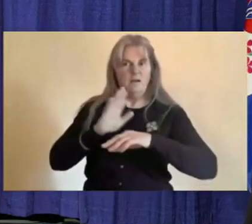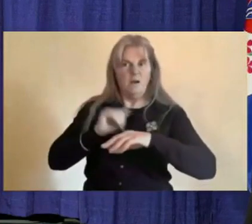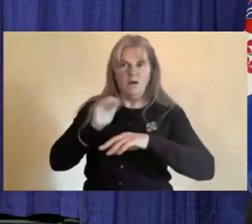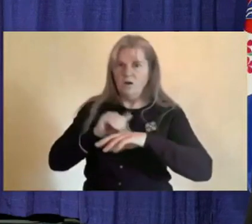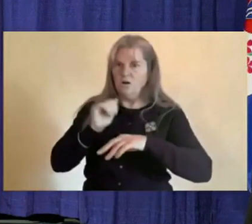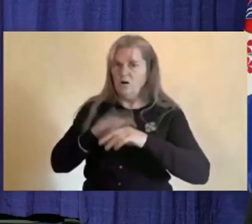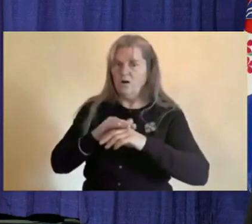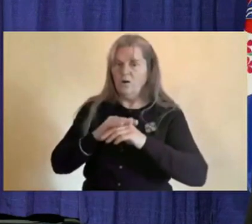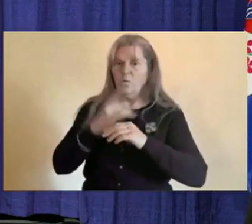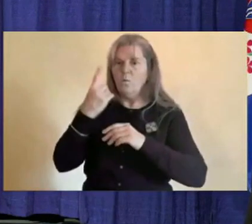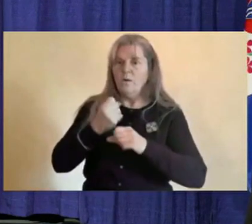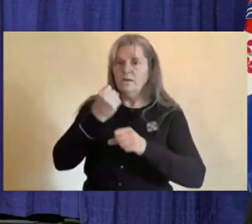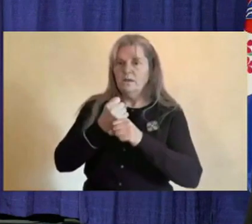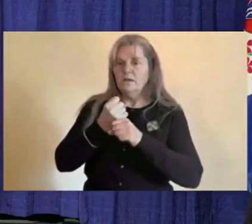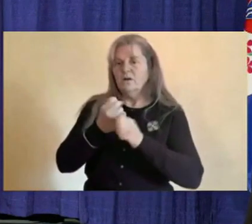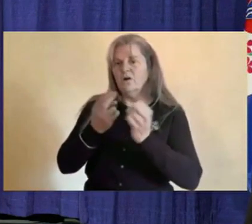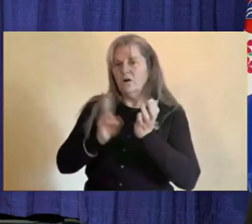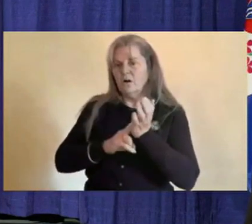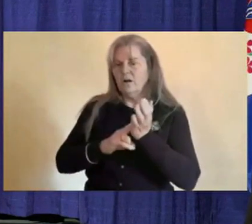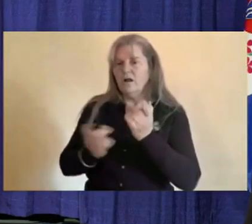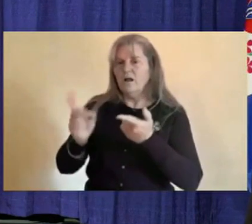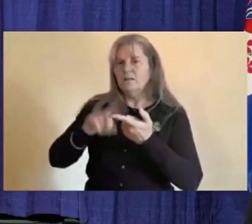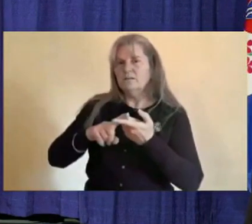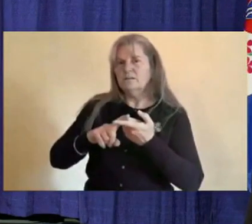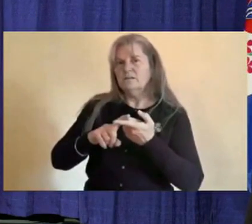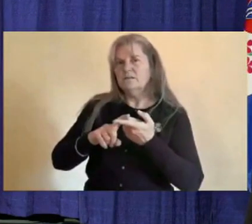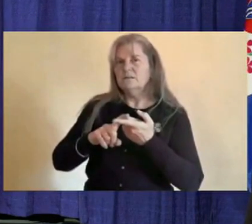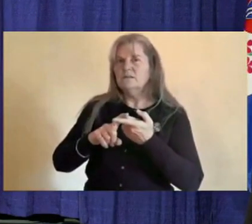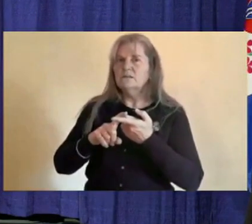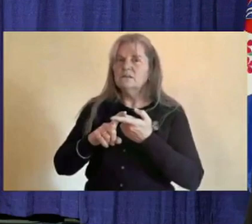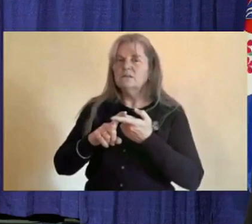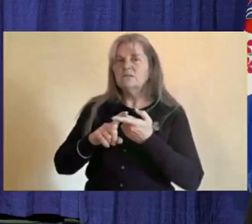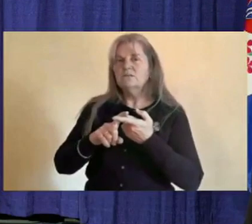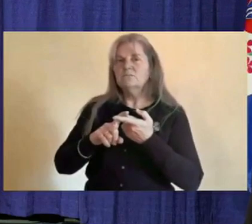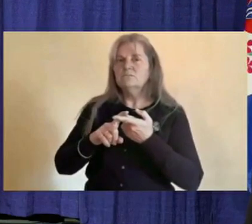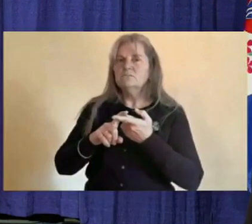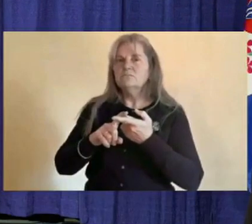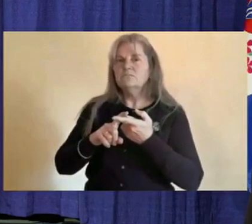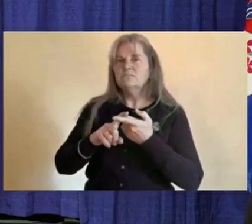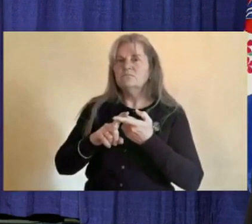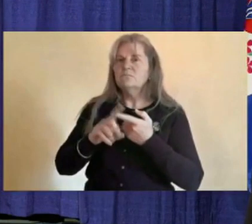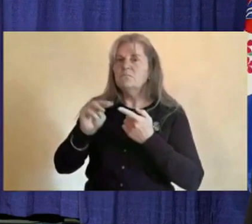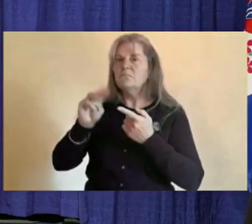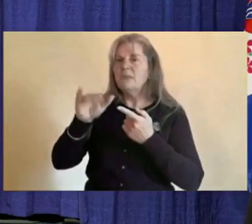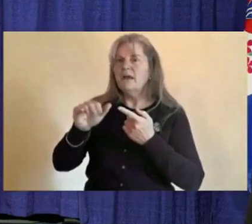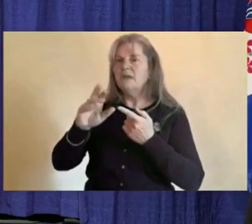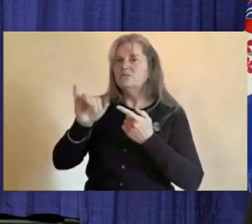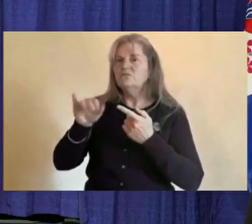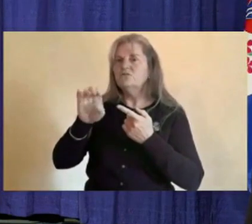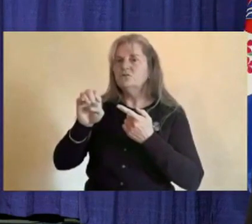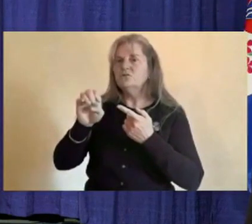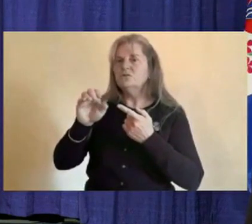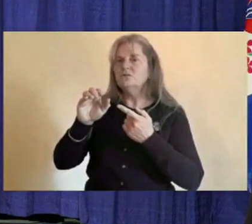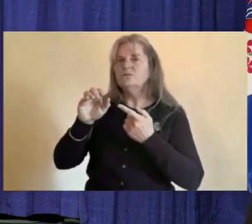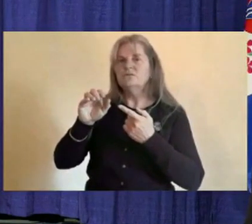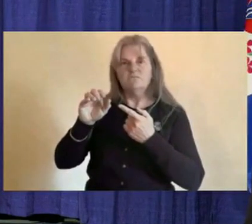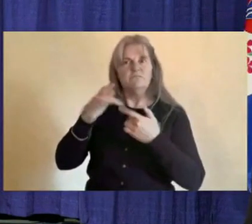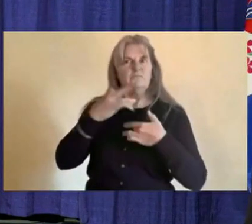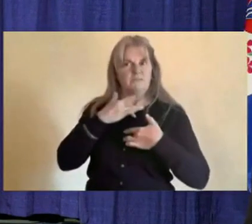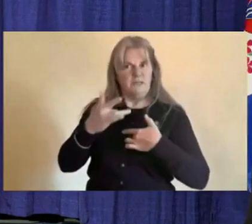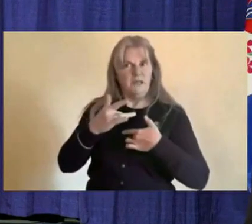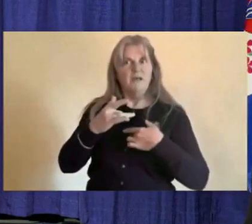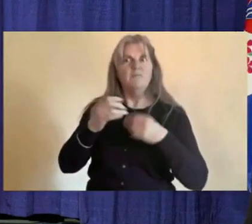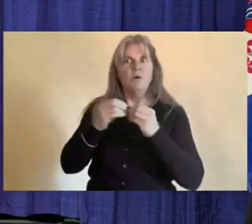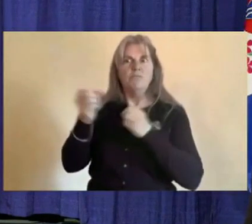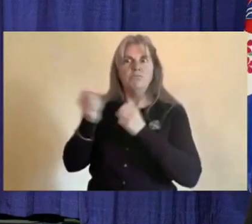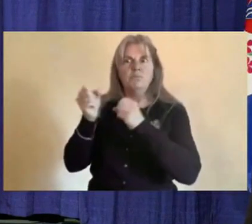right up until probably the highest numbers are near April, May and June of any given school year. So